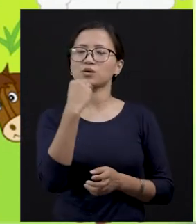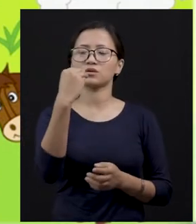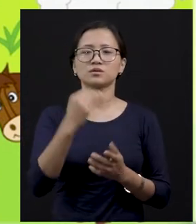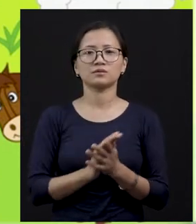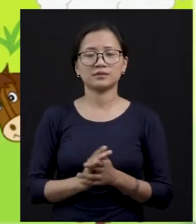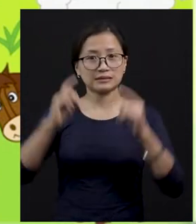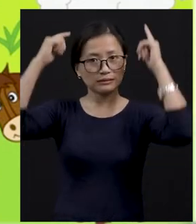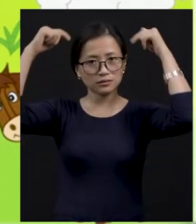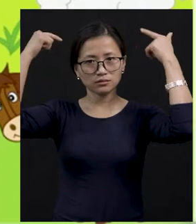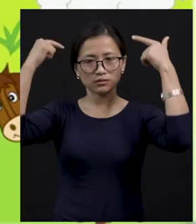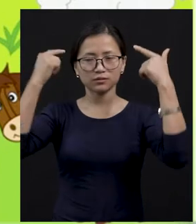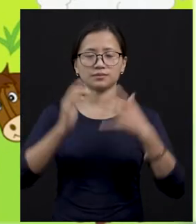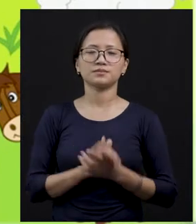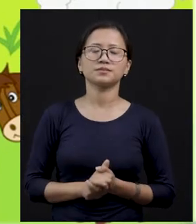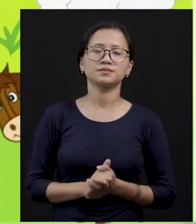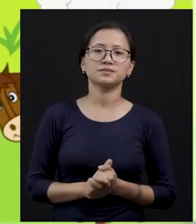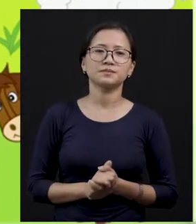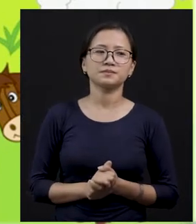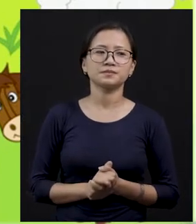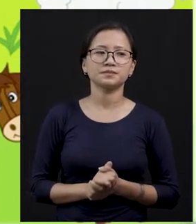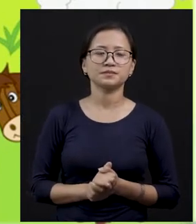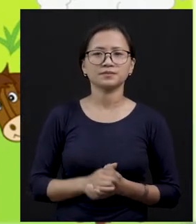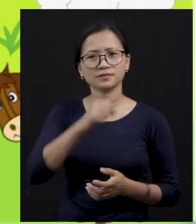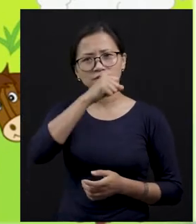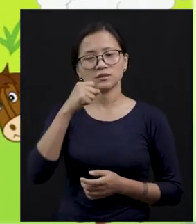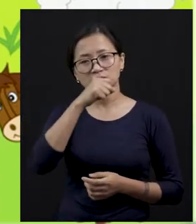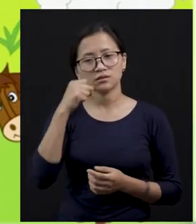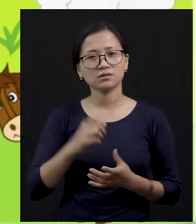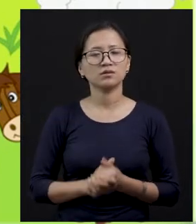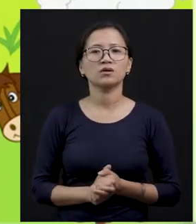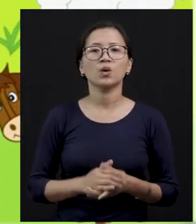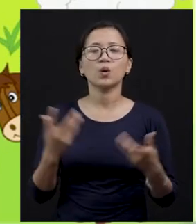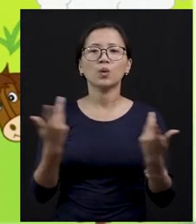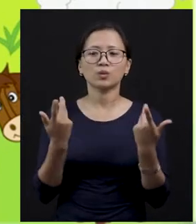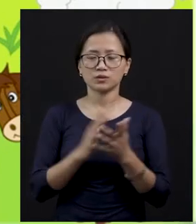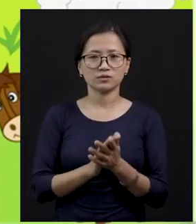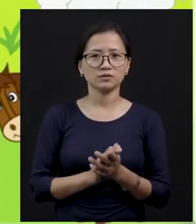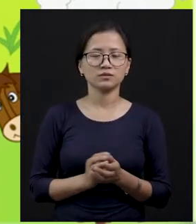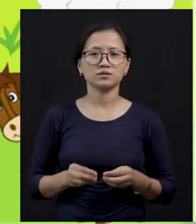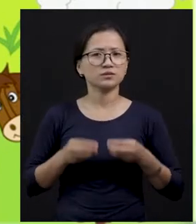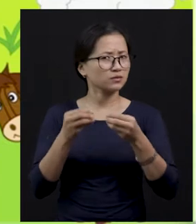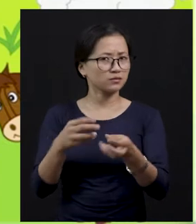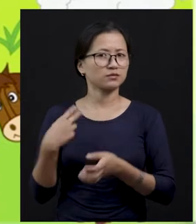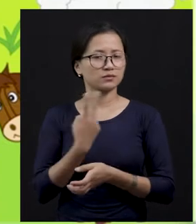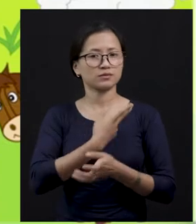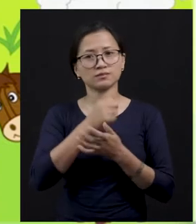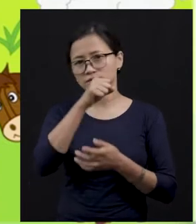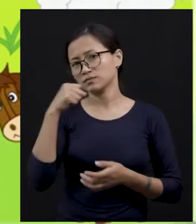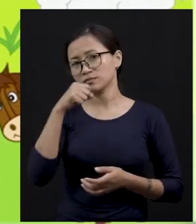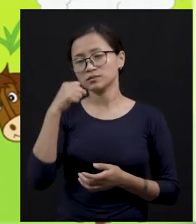goat, and sheep. Then meat. Which of these animals gives us meat?